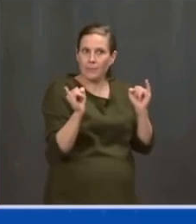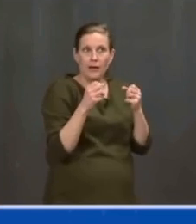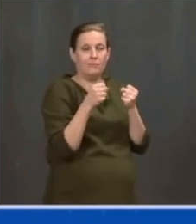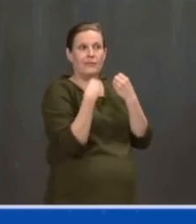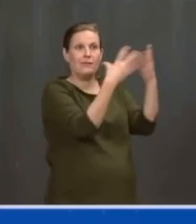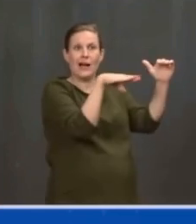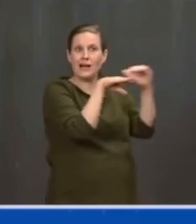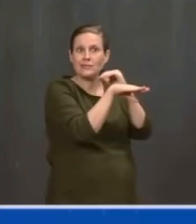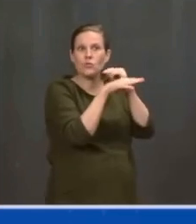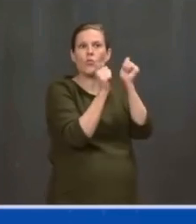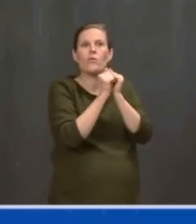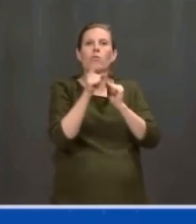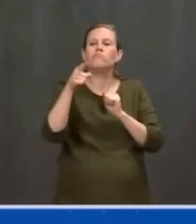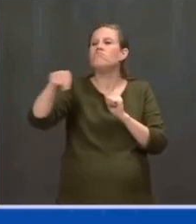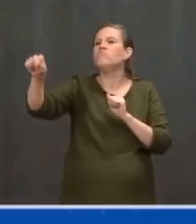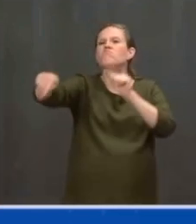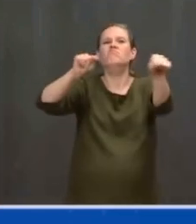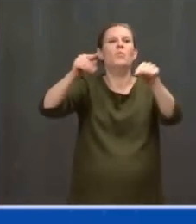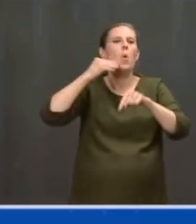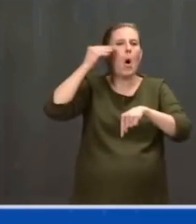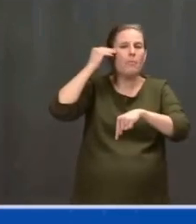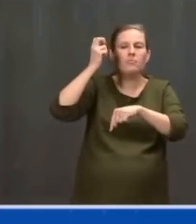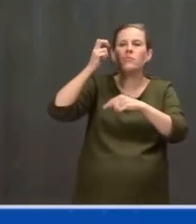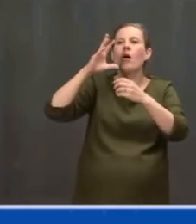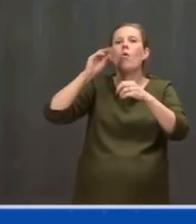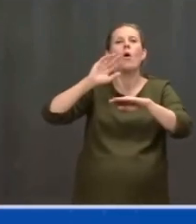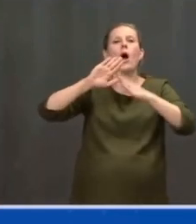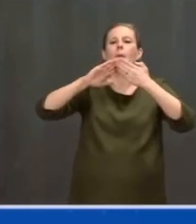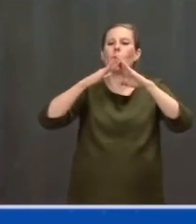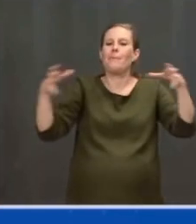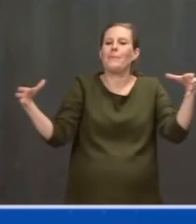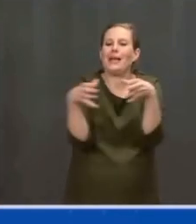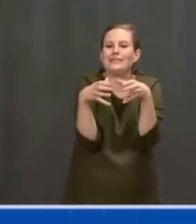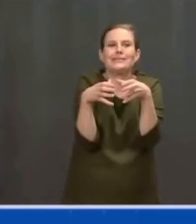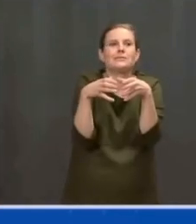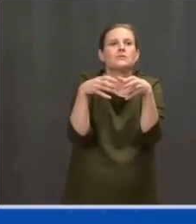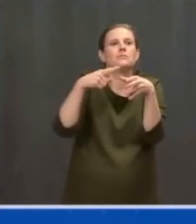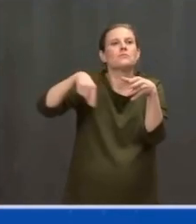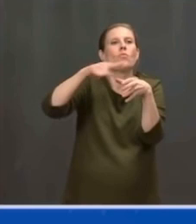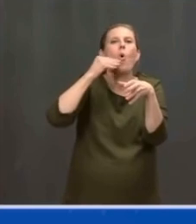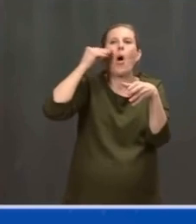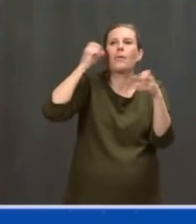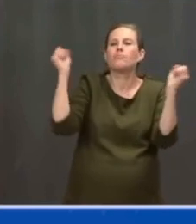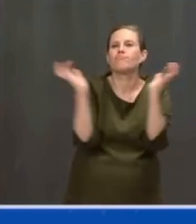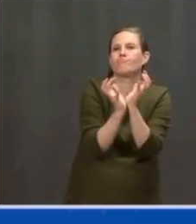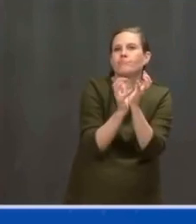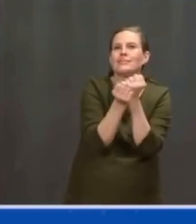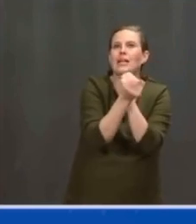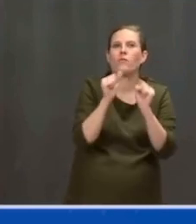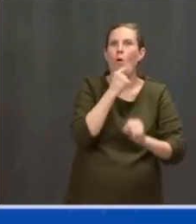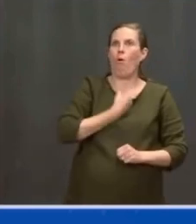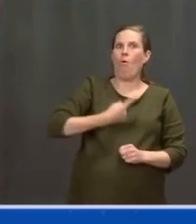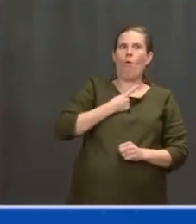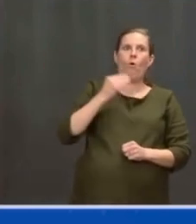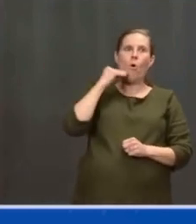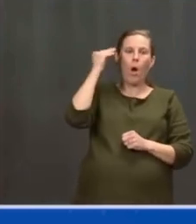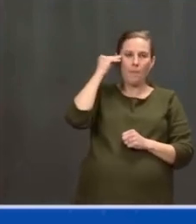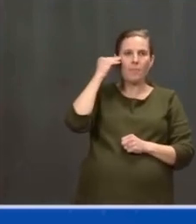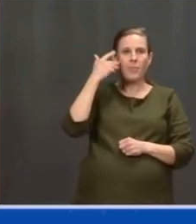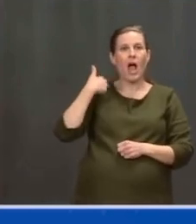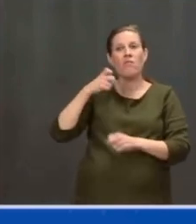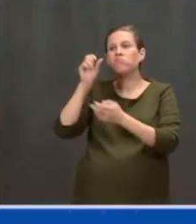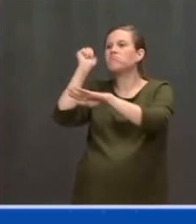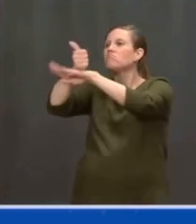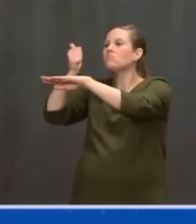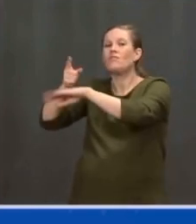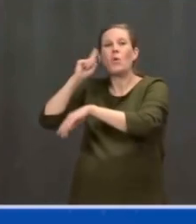care. Think of expanded vital services like programs for seniors. Or think of home care workers